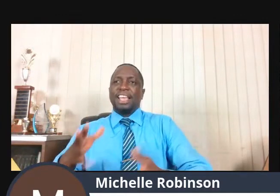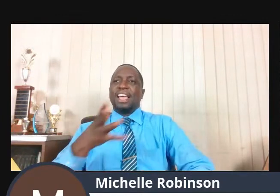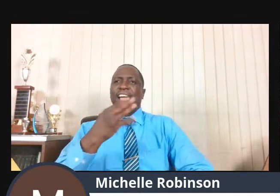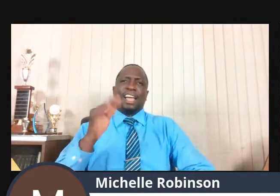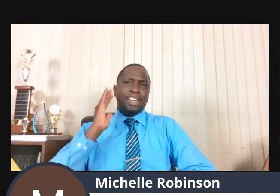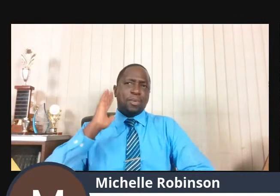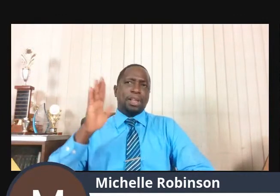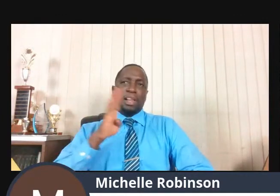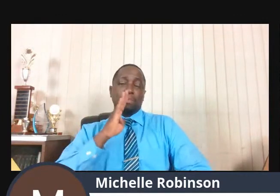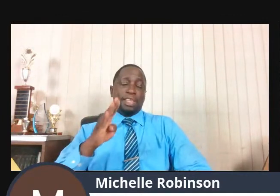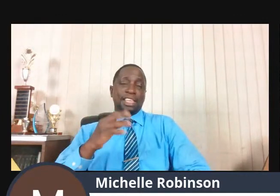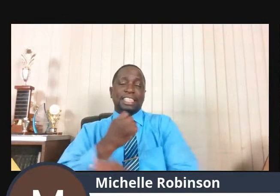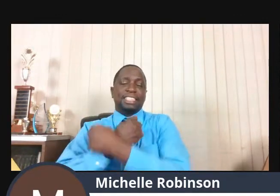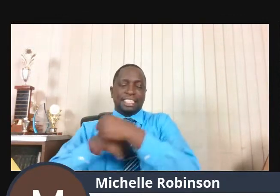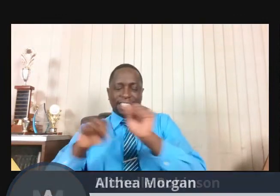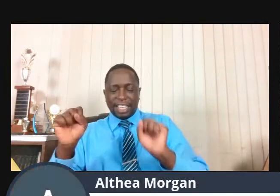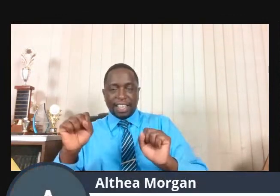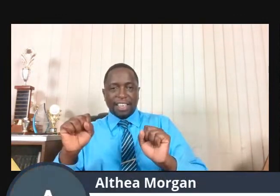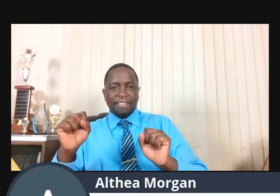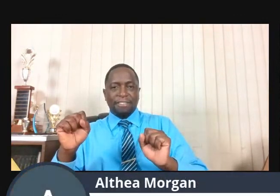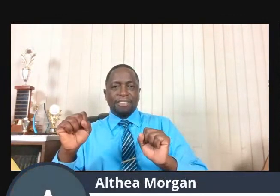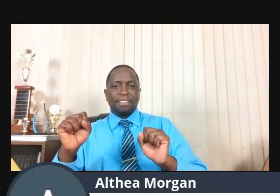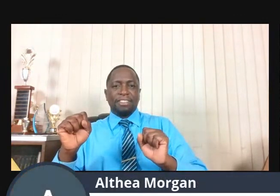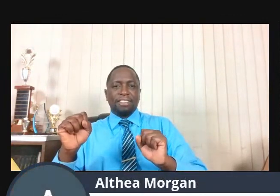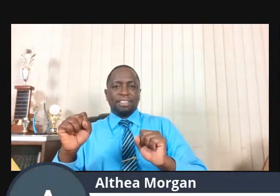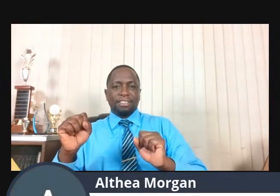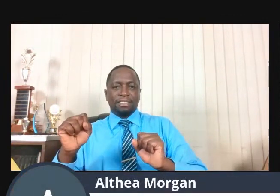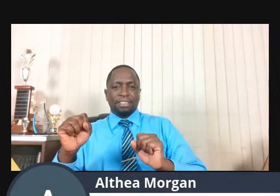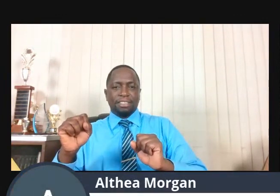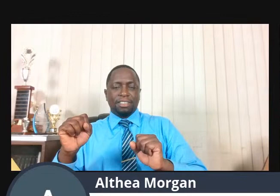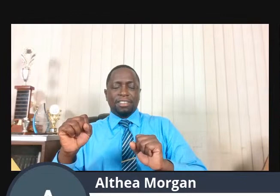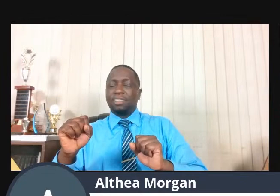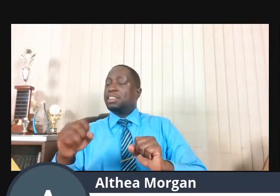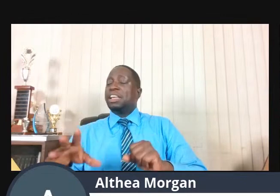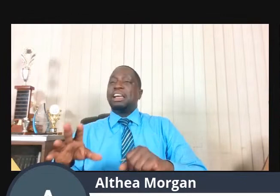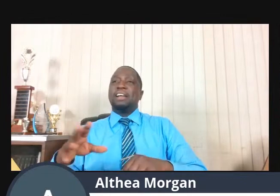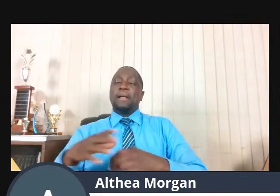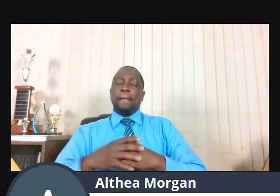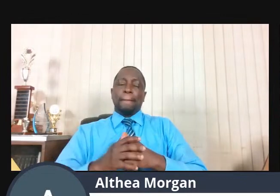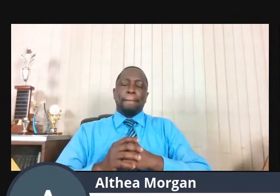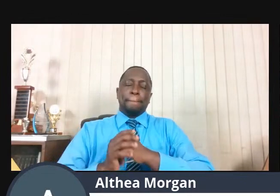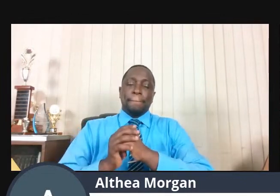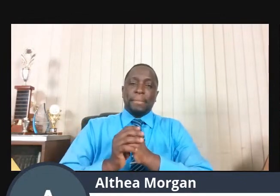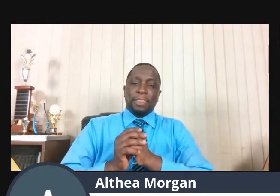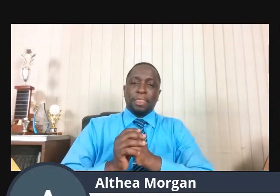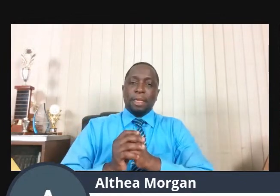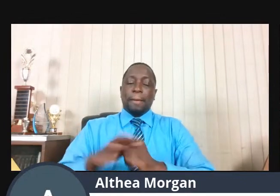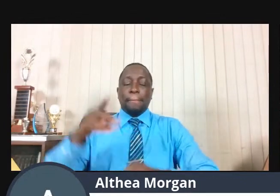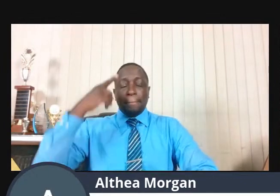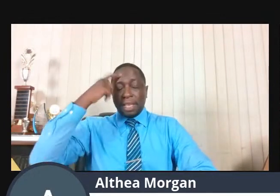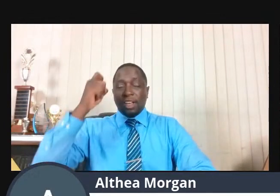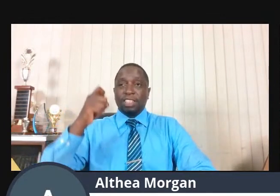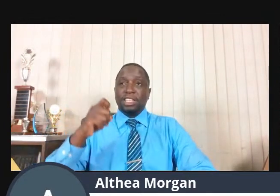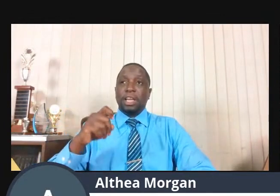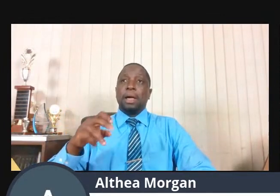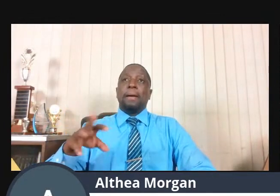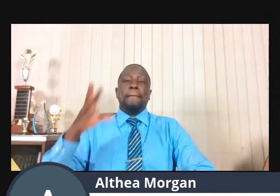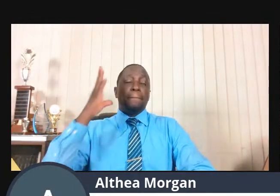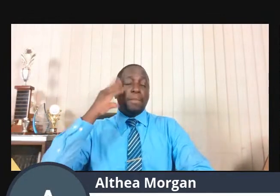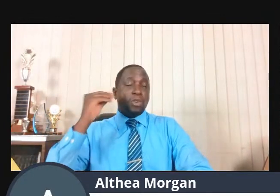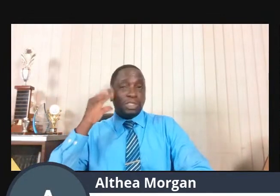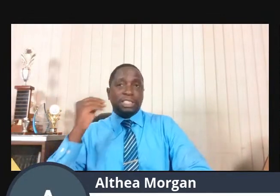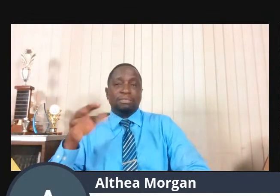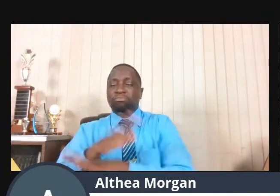represents those who have died with a broken heart because Moses did not get to go into the